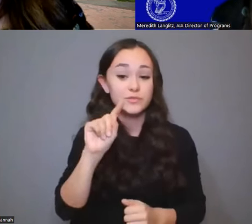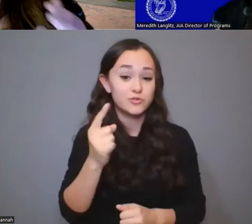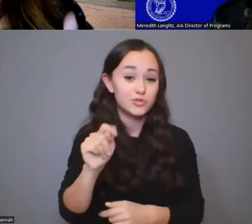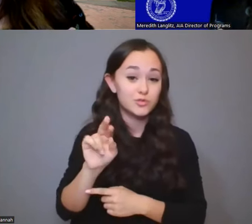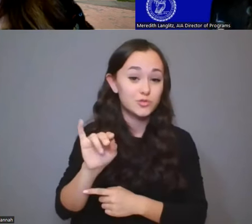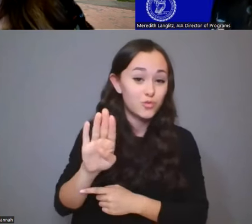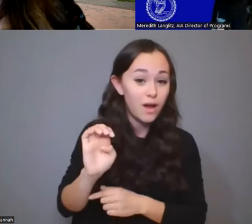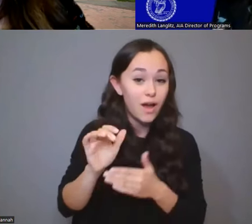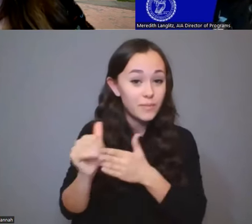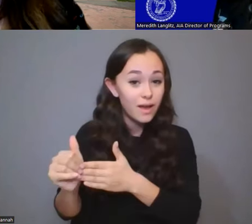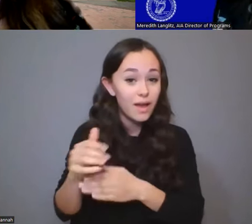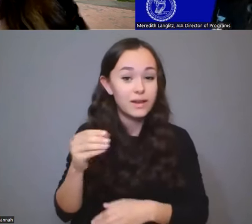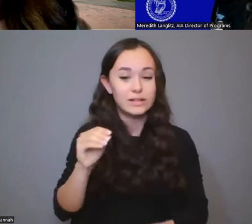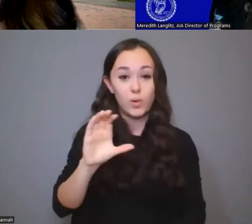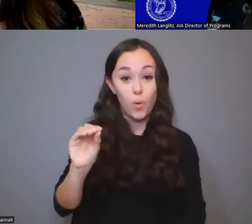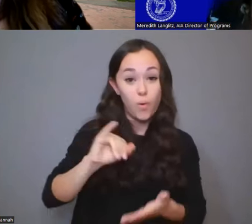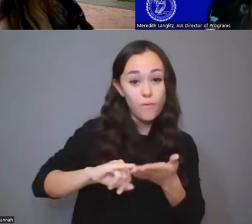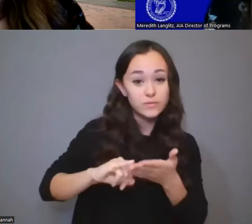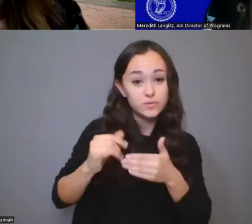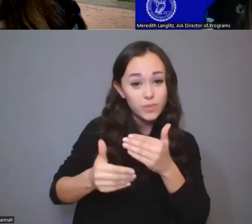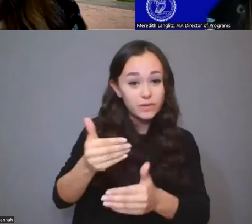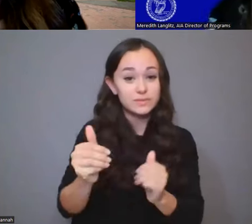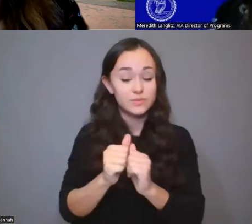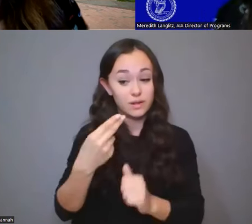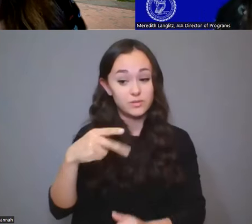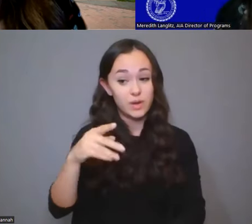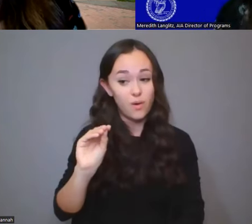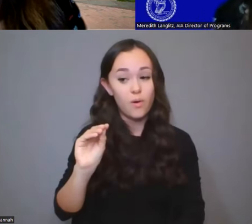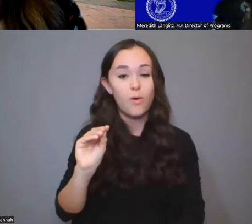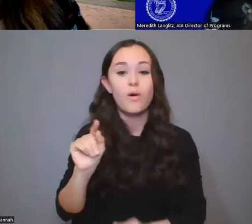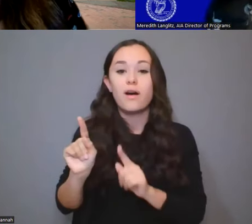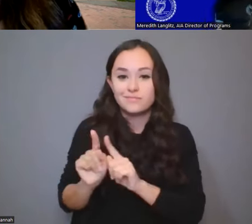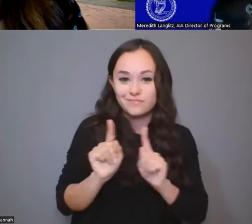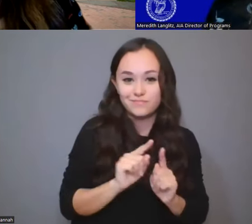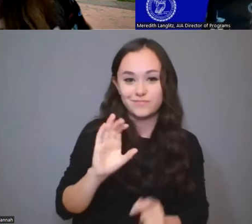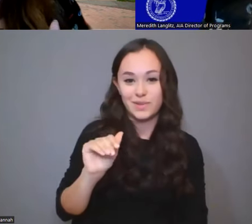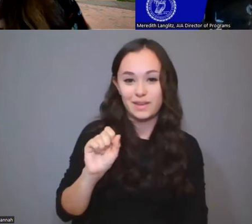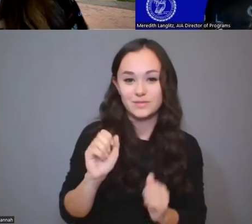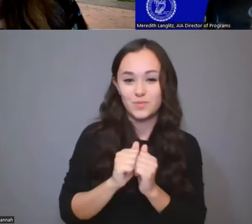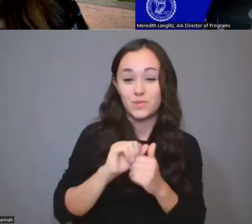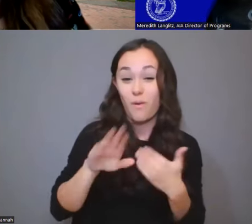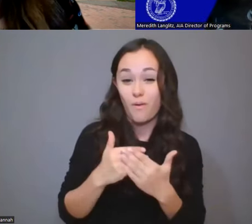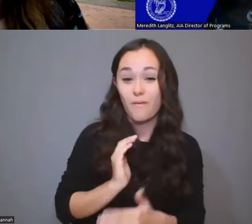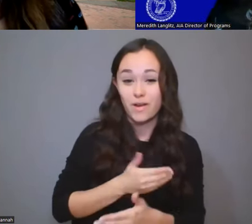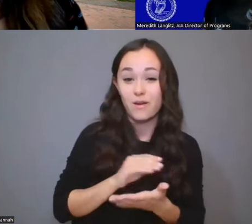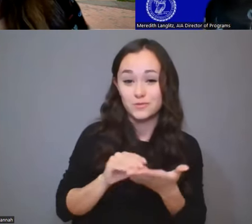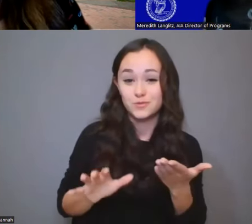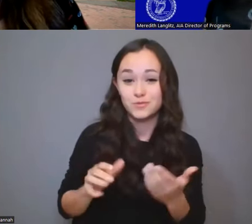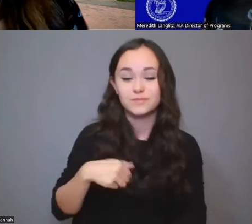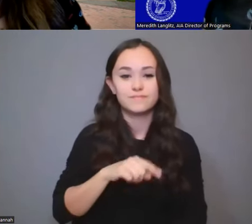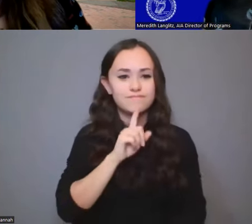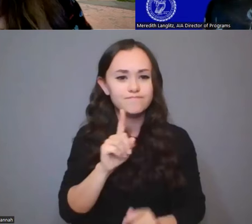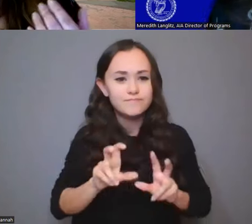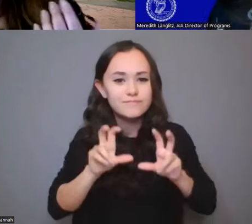and co-investigatory process with the HPO, it's also the case with all of our students. We really invest time in